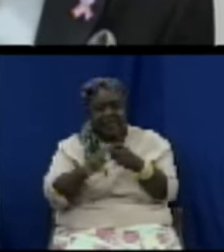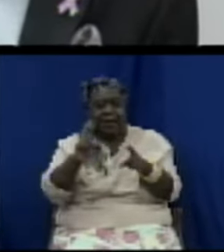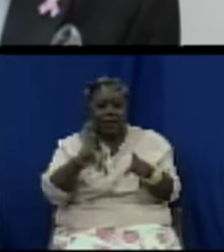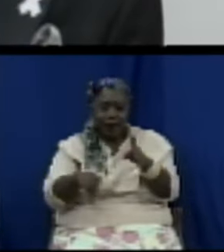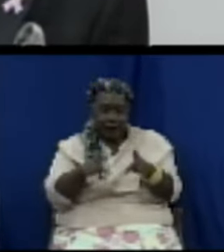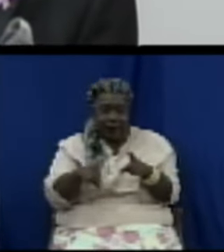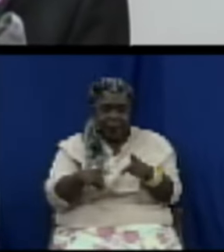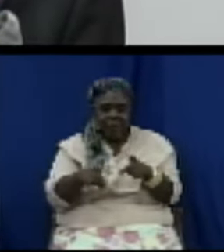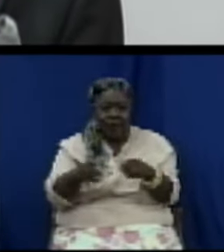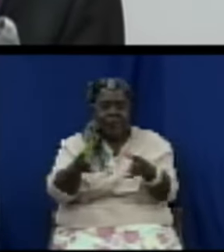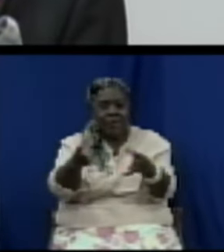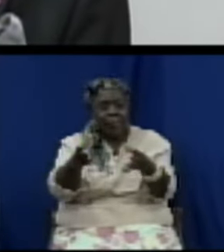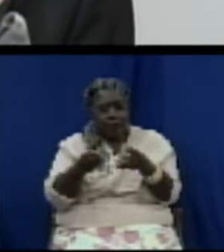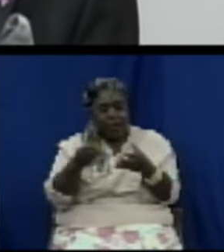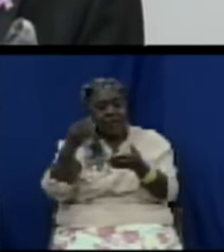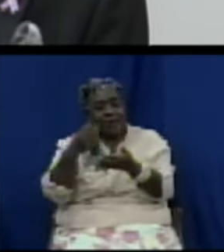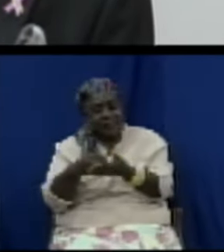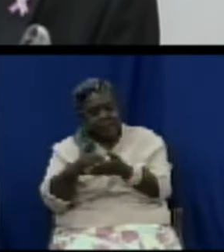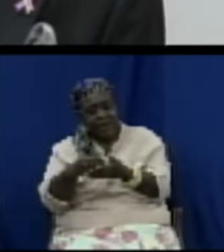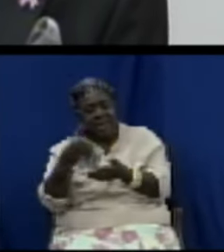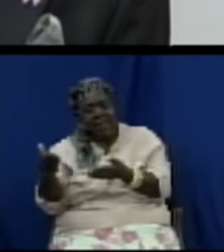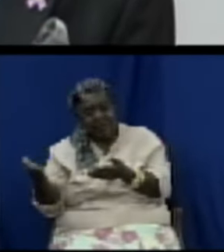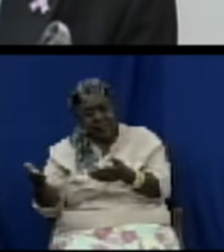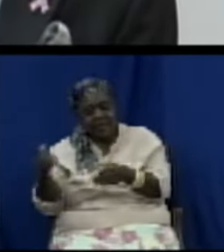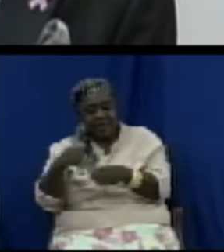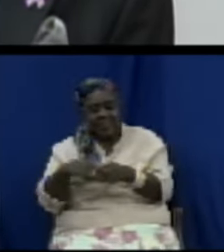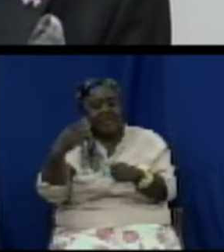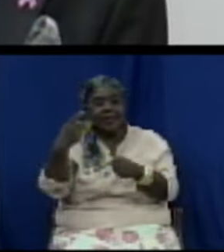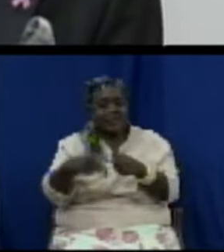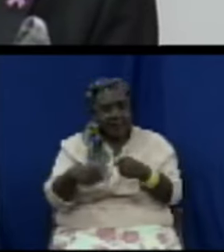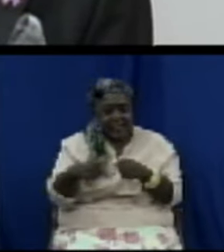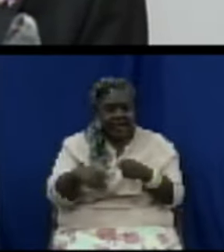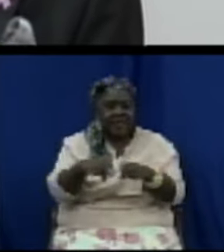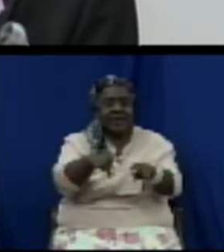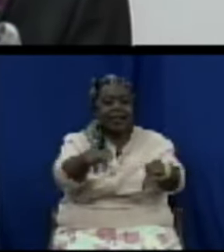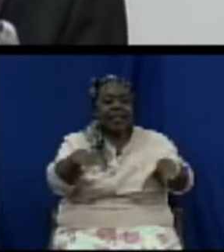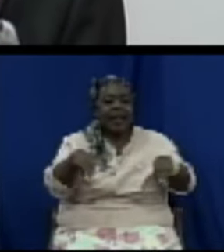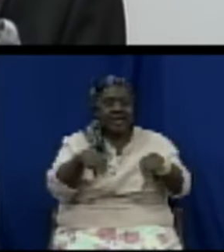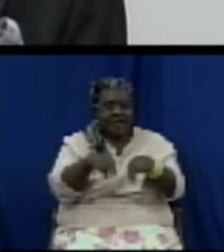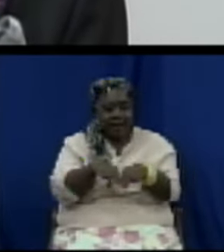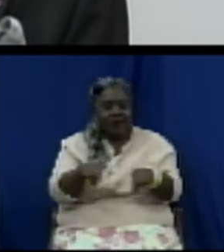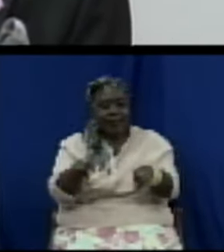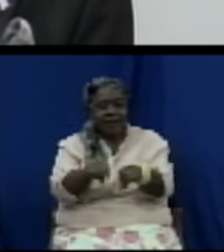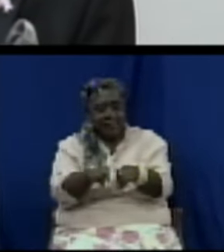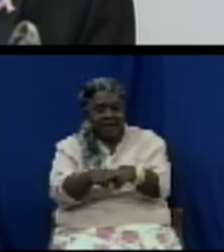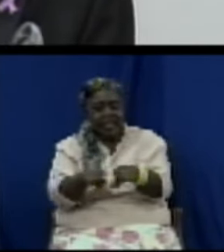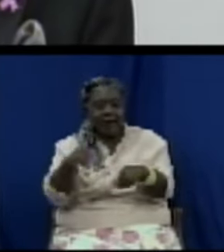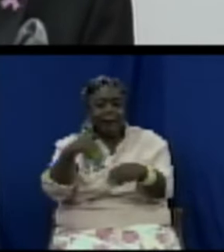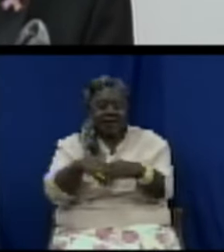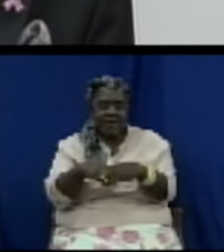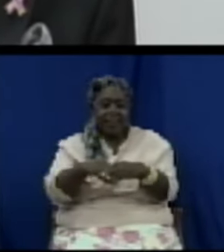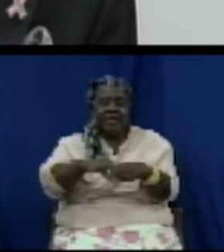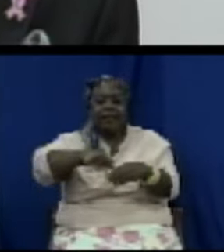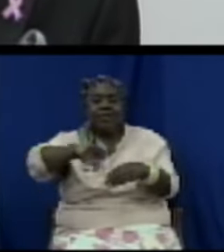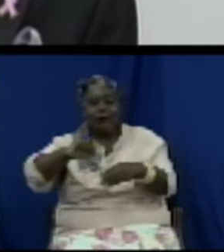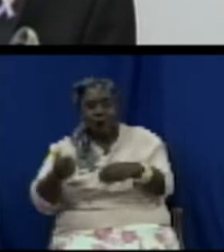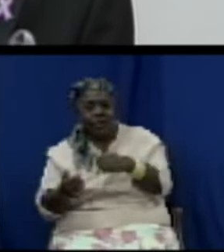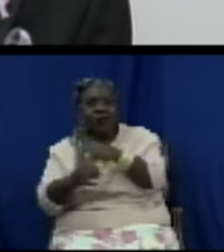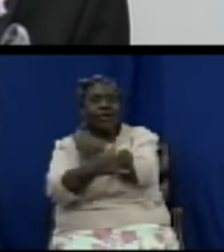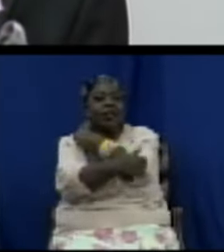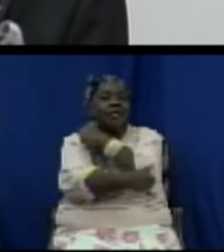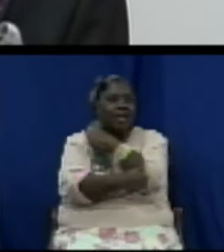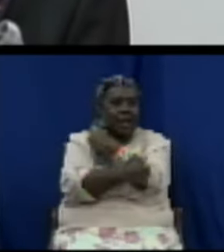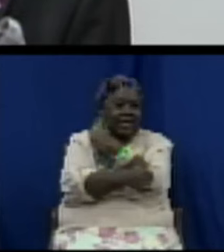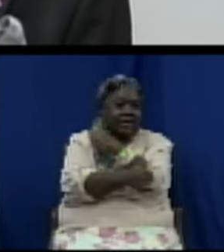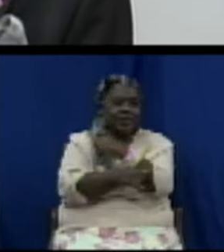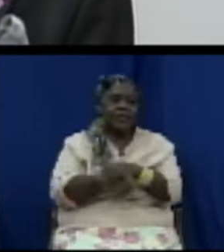of St. Kitts and Nevis as of course the consumers of the rest of the sub